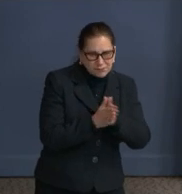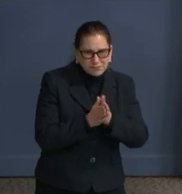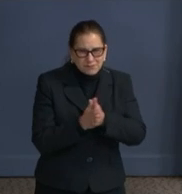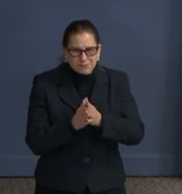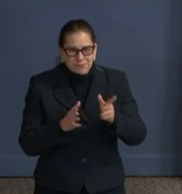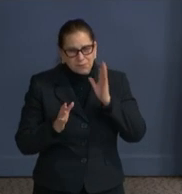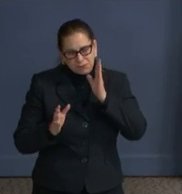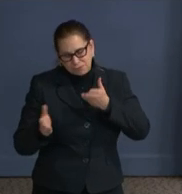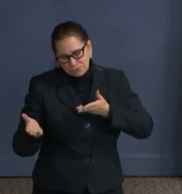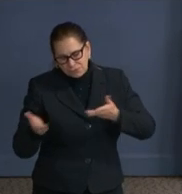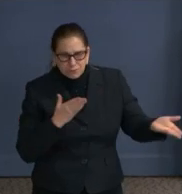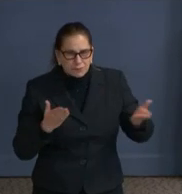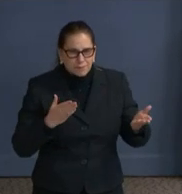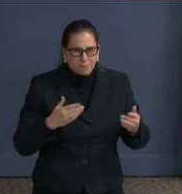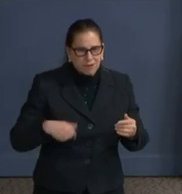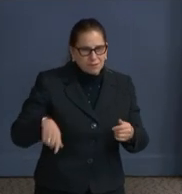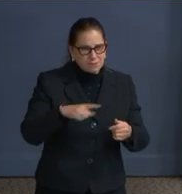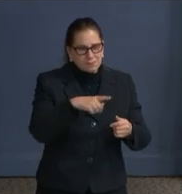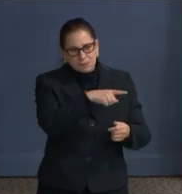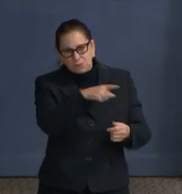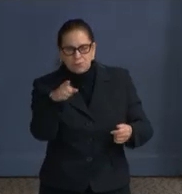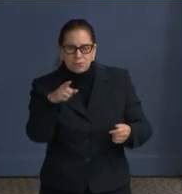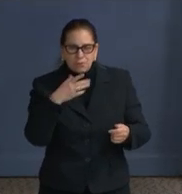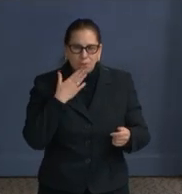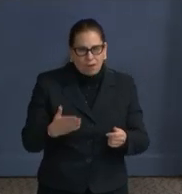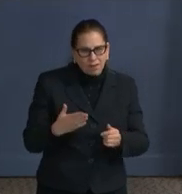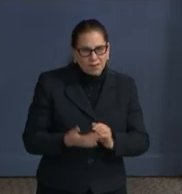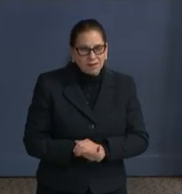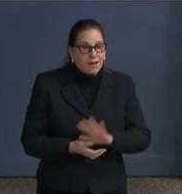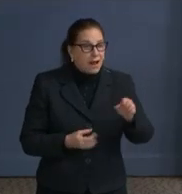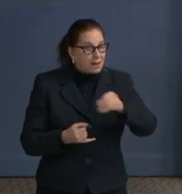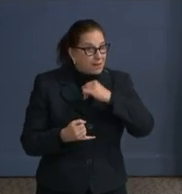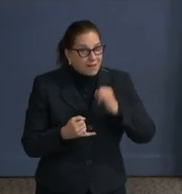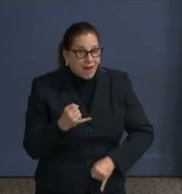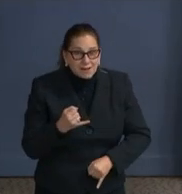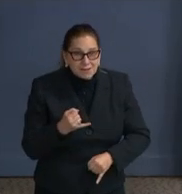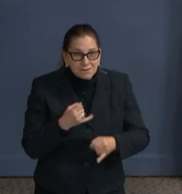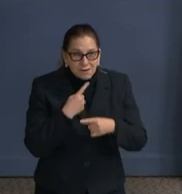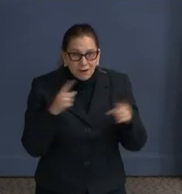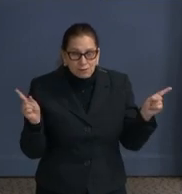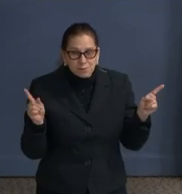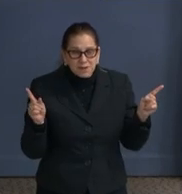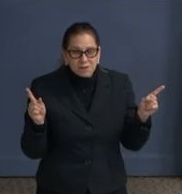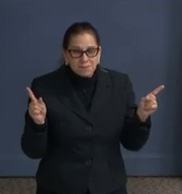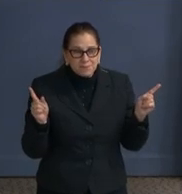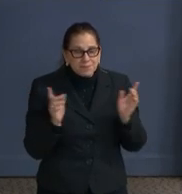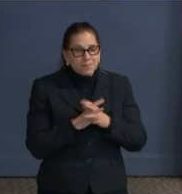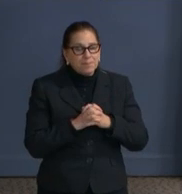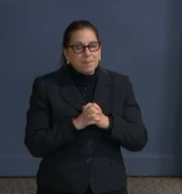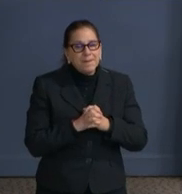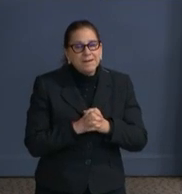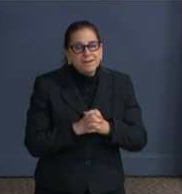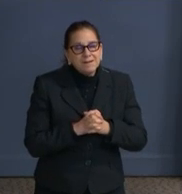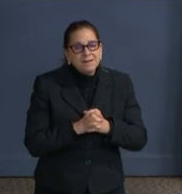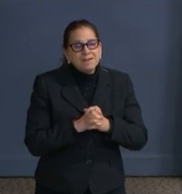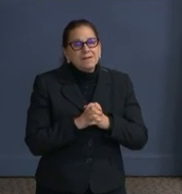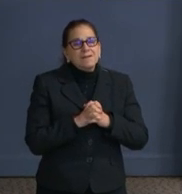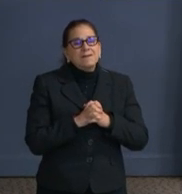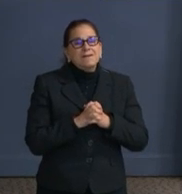And finally, it is a final announcement, and one that I'm